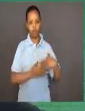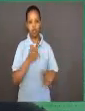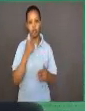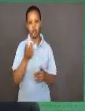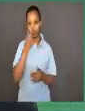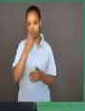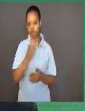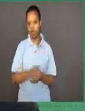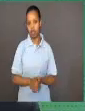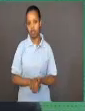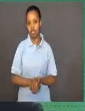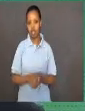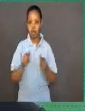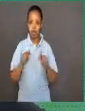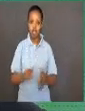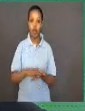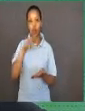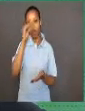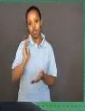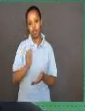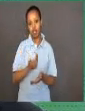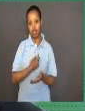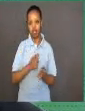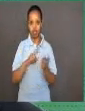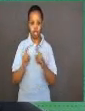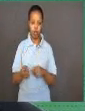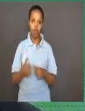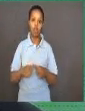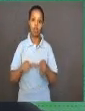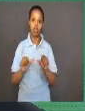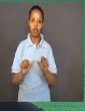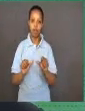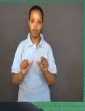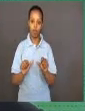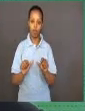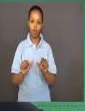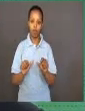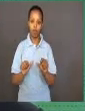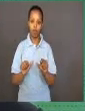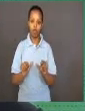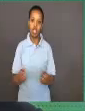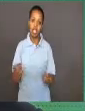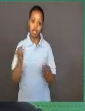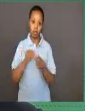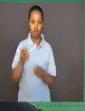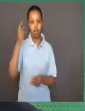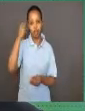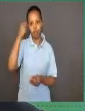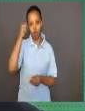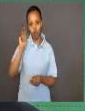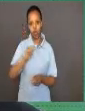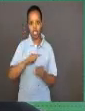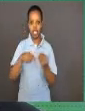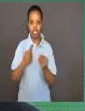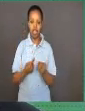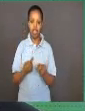In today's lesson, we will continue talking about more theories on